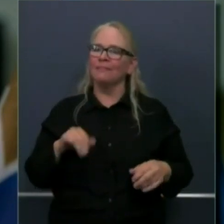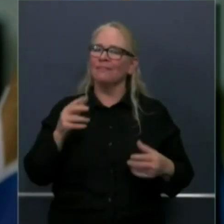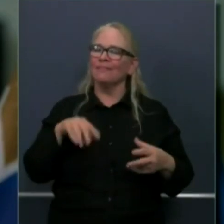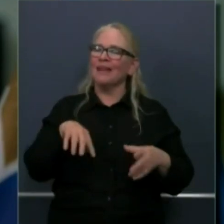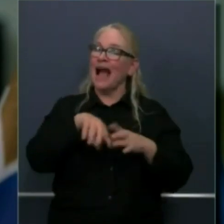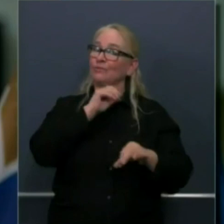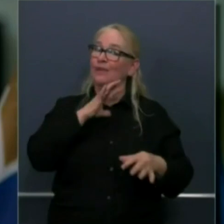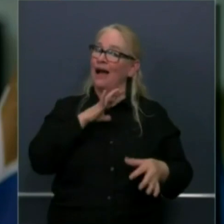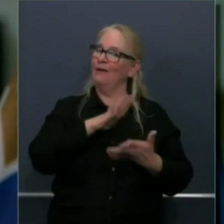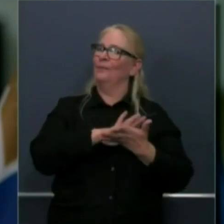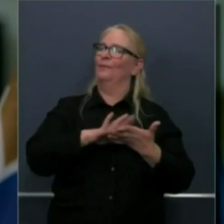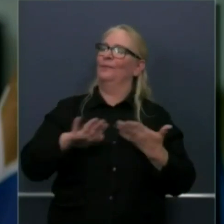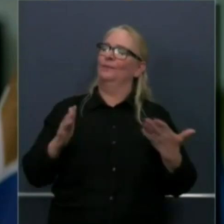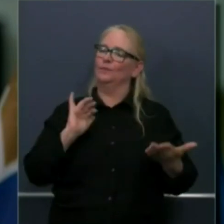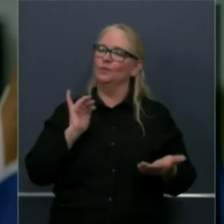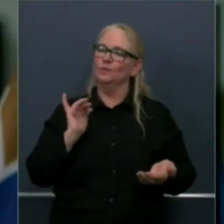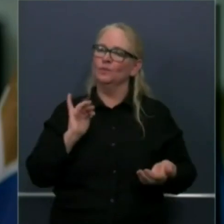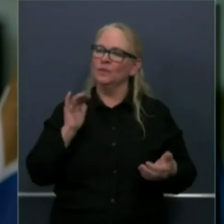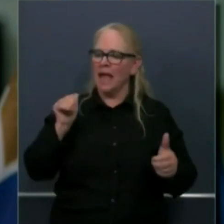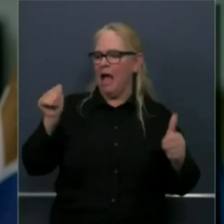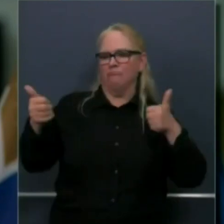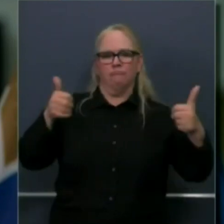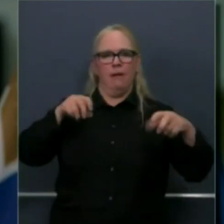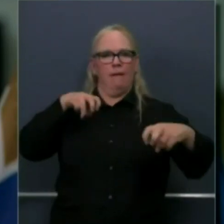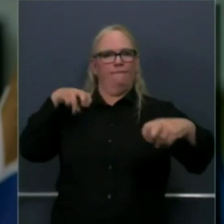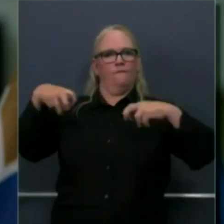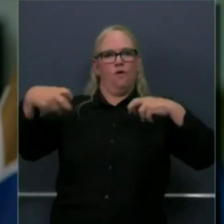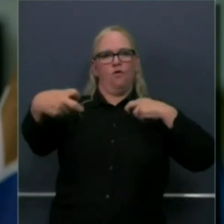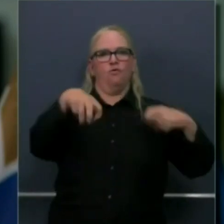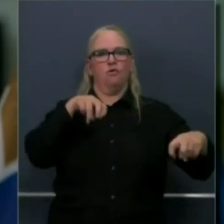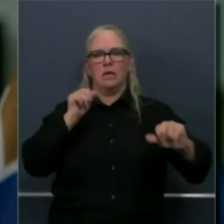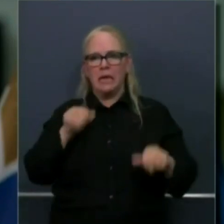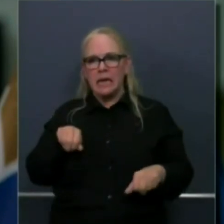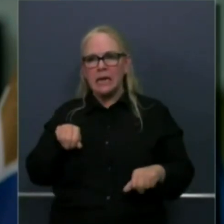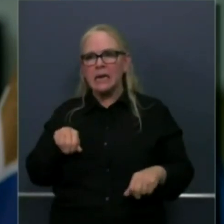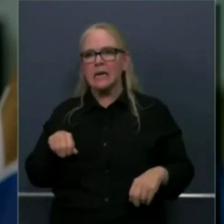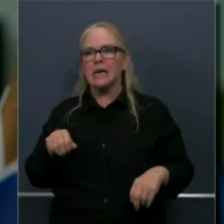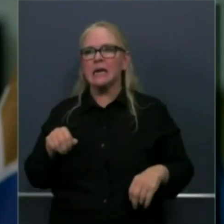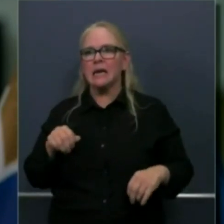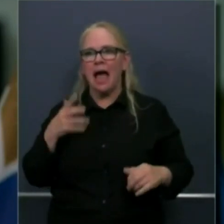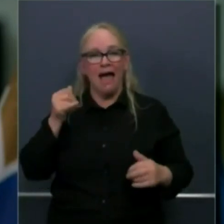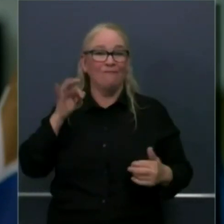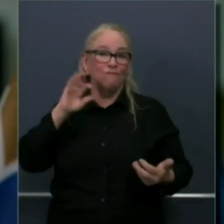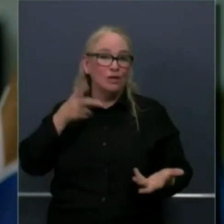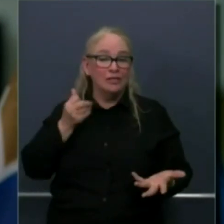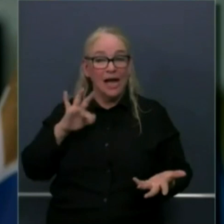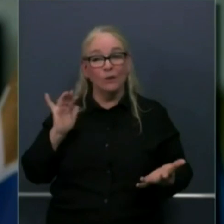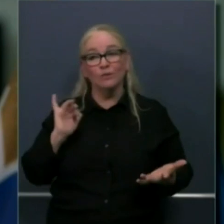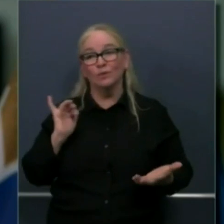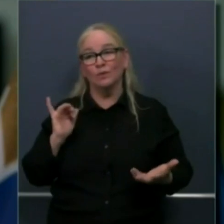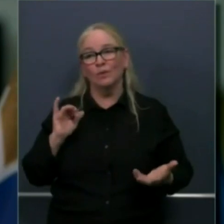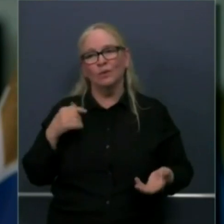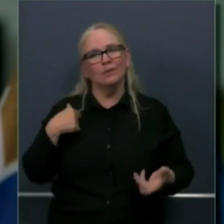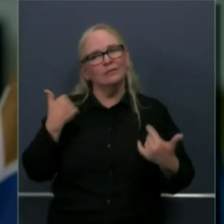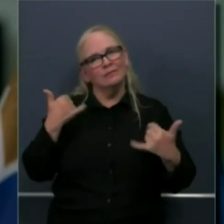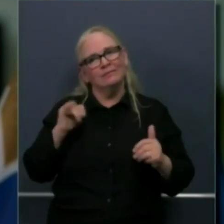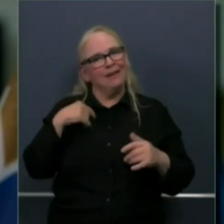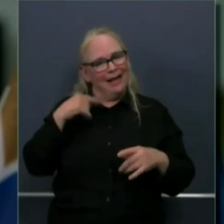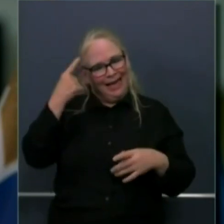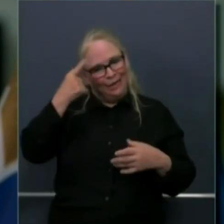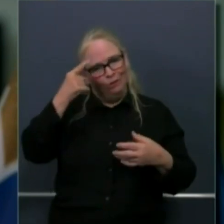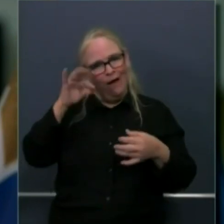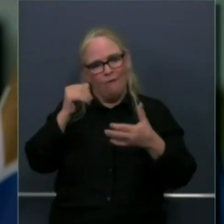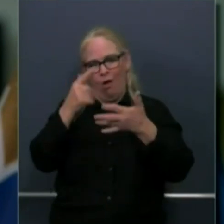greater distribution of air flow. And so all of these things are being considered. And there's some outdoor